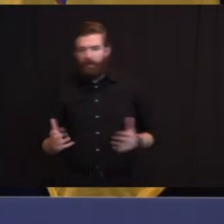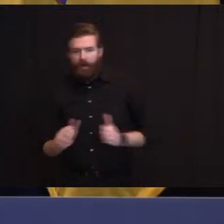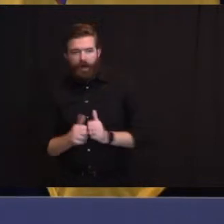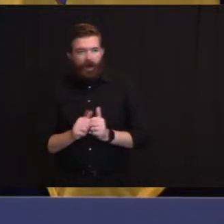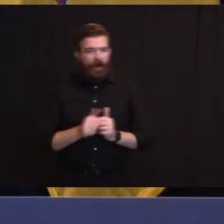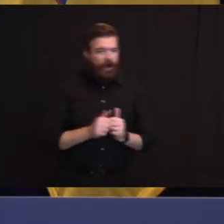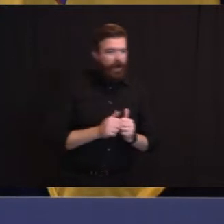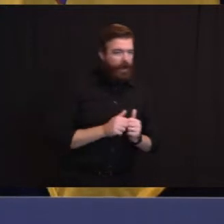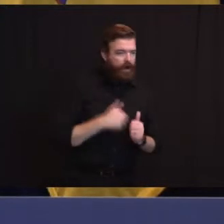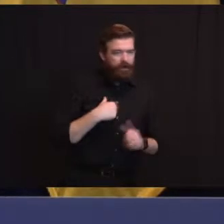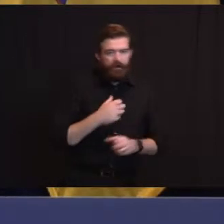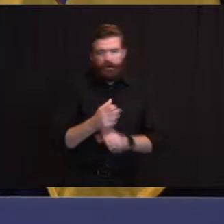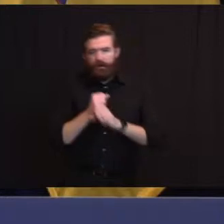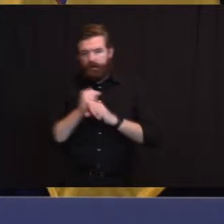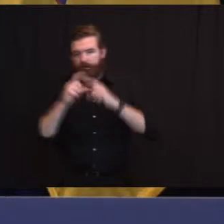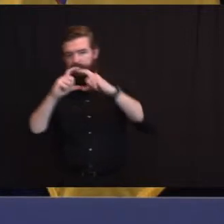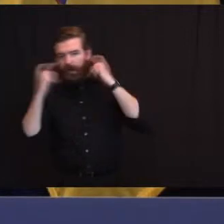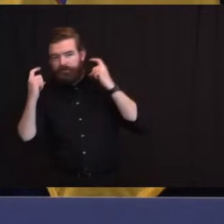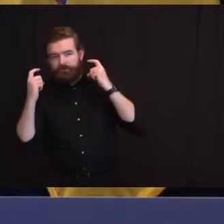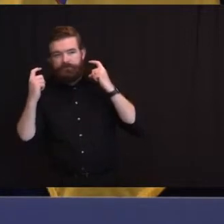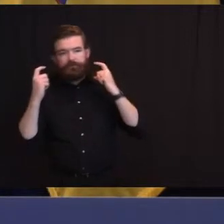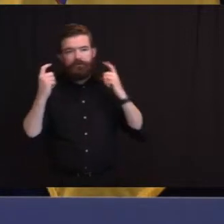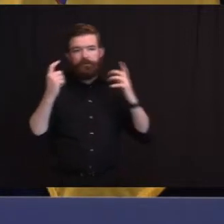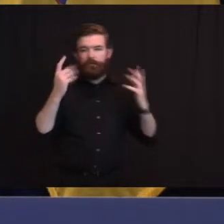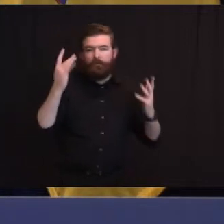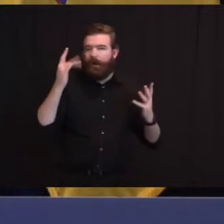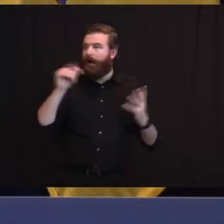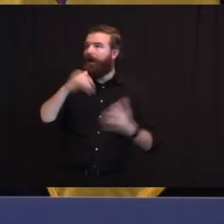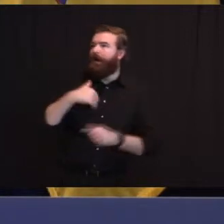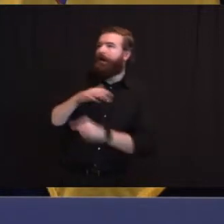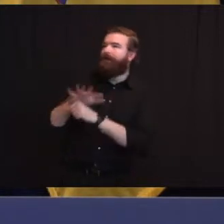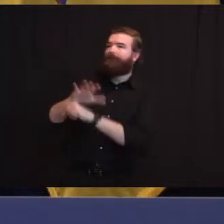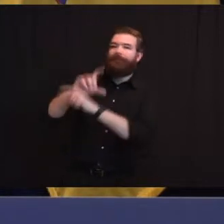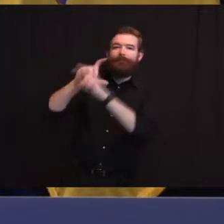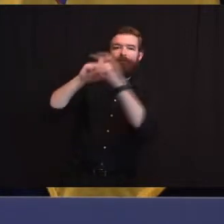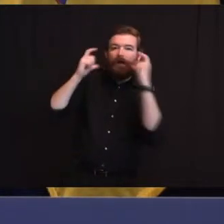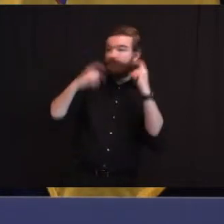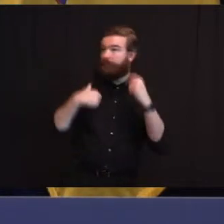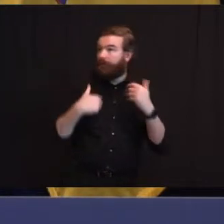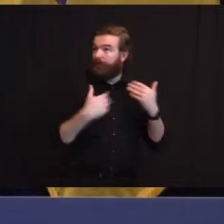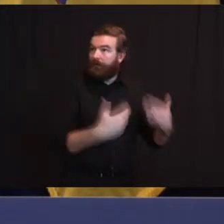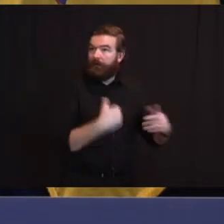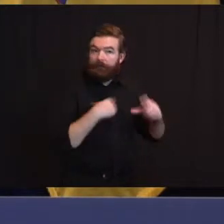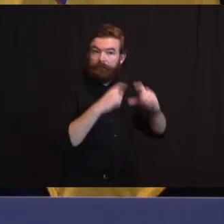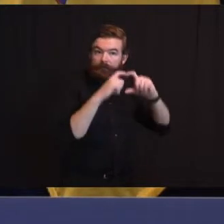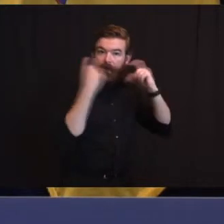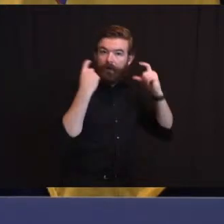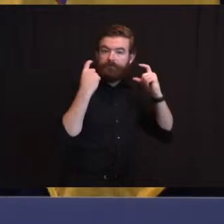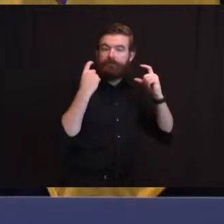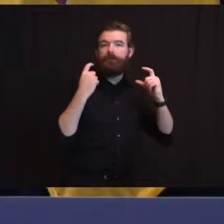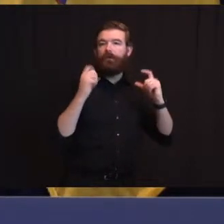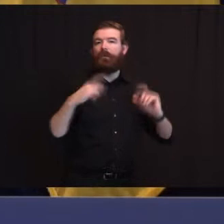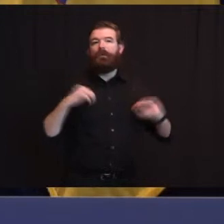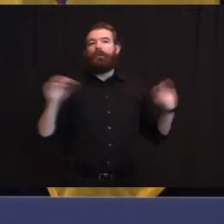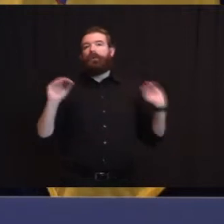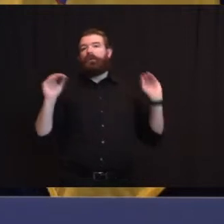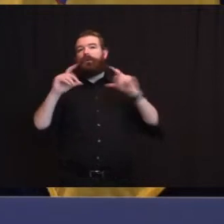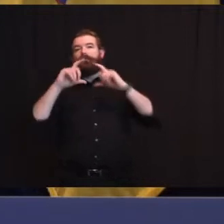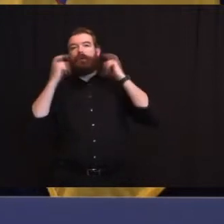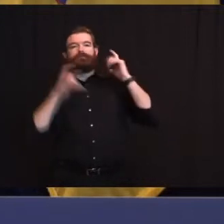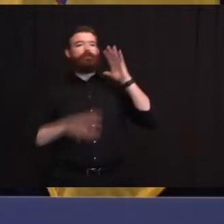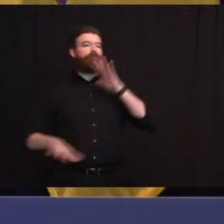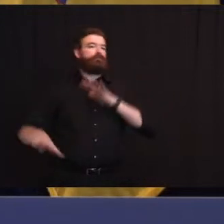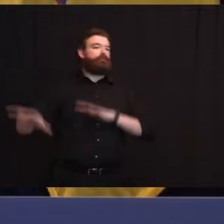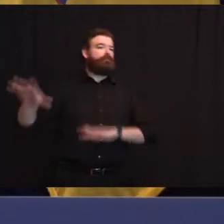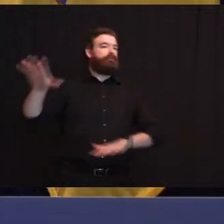again, a huge supply-demand imbalance. I don't have any color on it beyond that other than, God bless